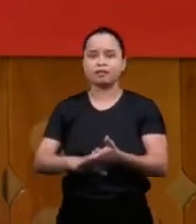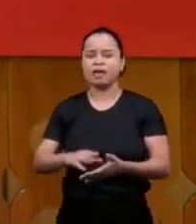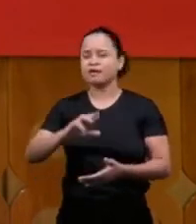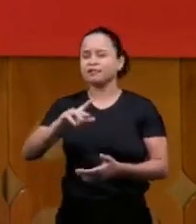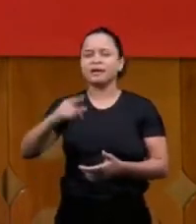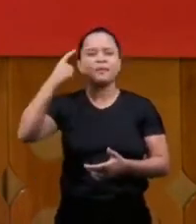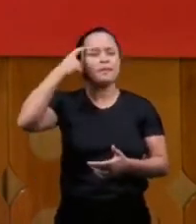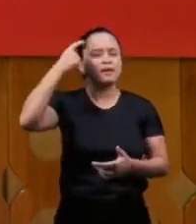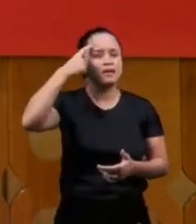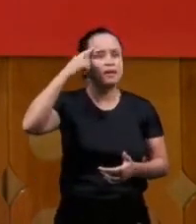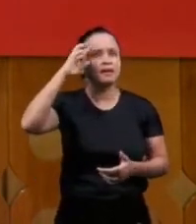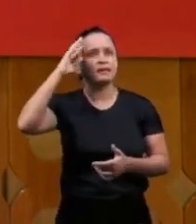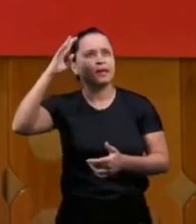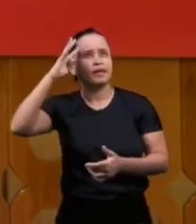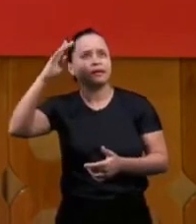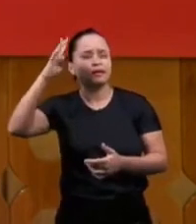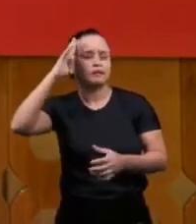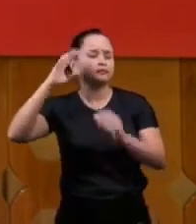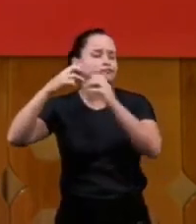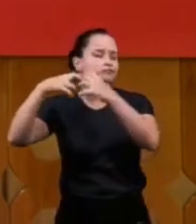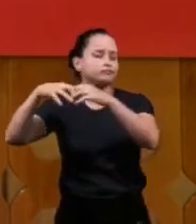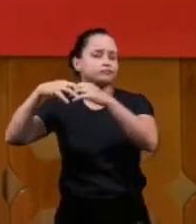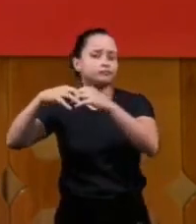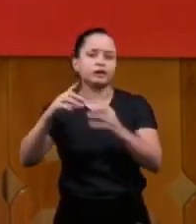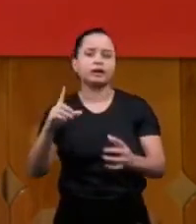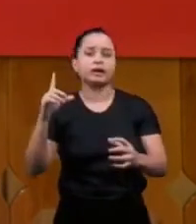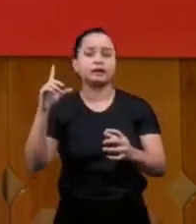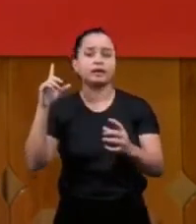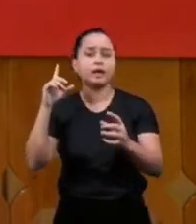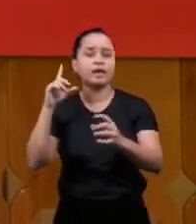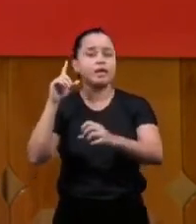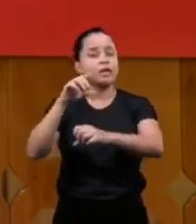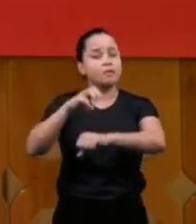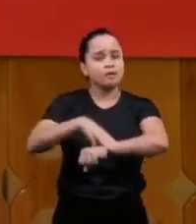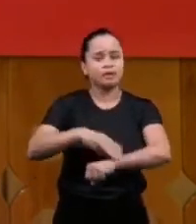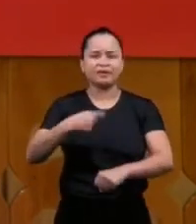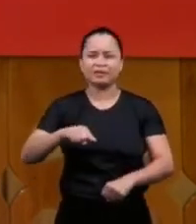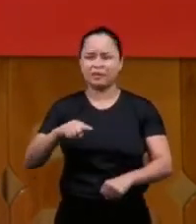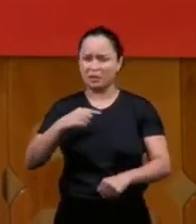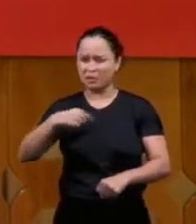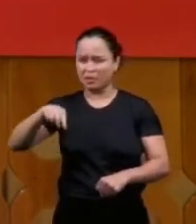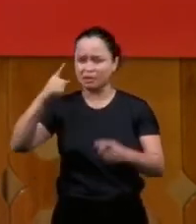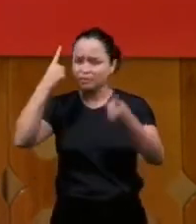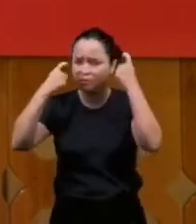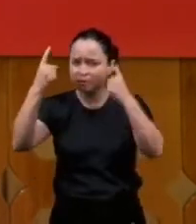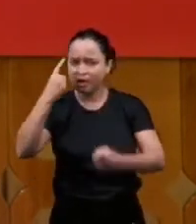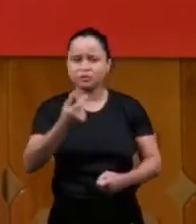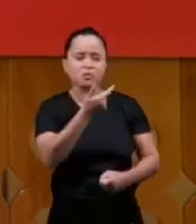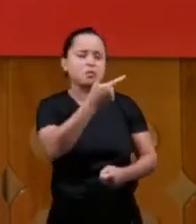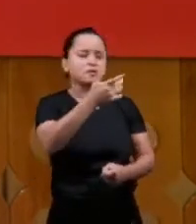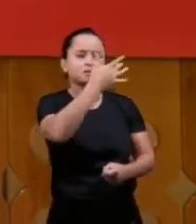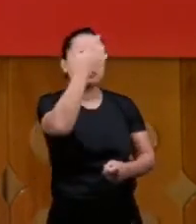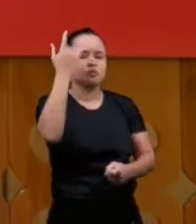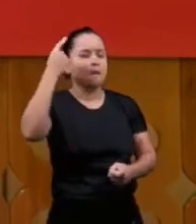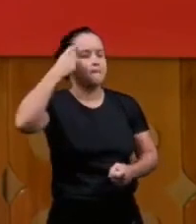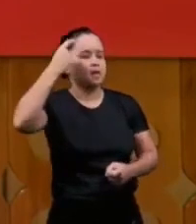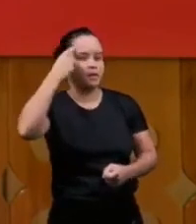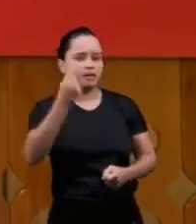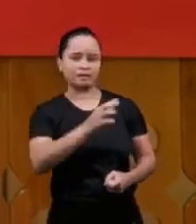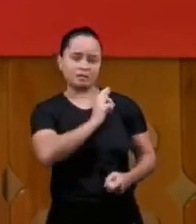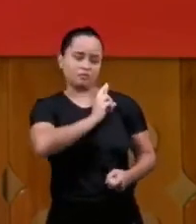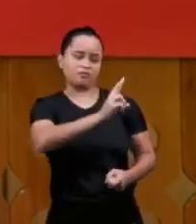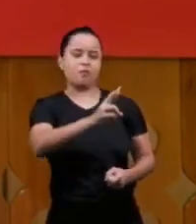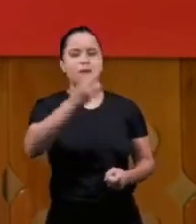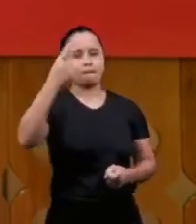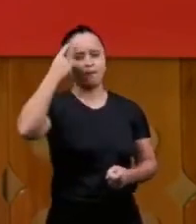ministry we have we're not talking about what others think or what other religions or other denominations we respect